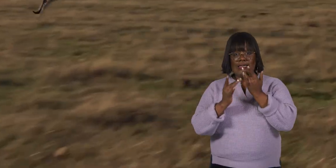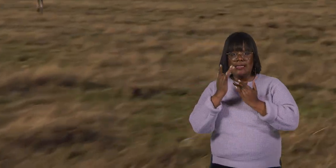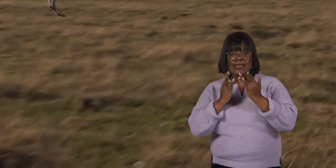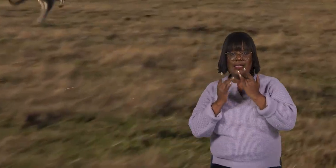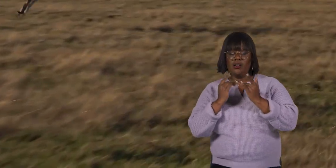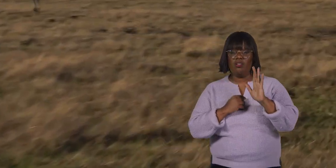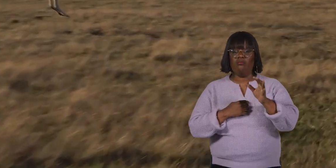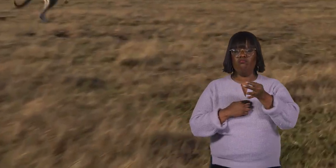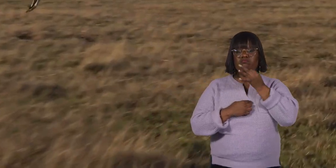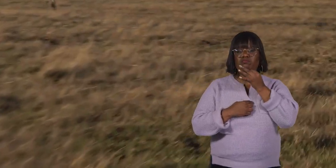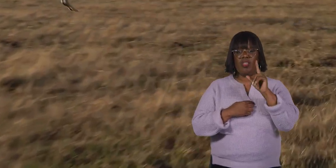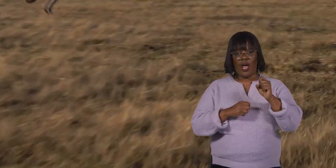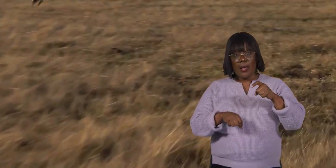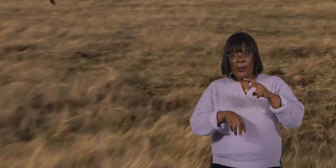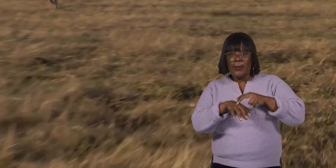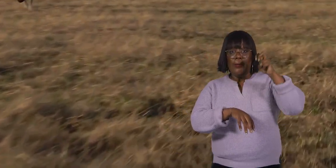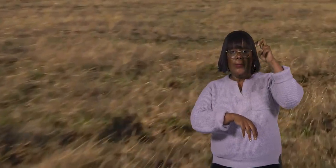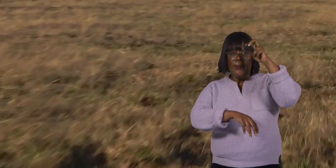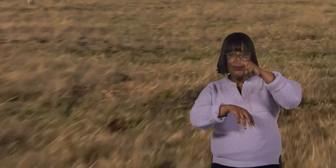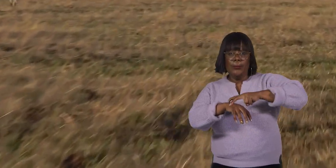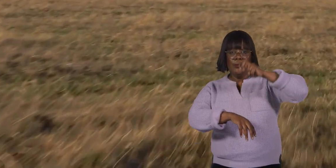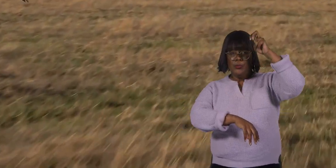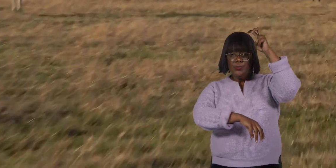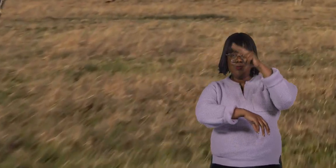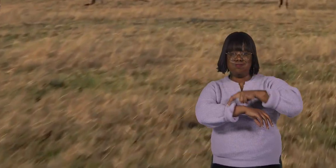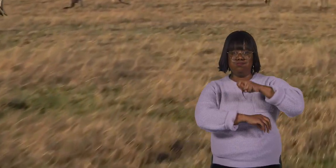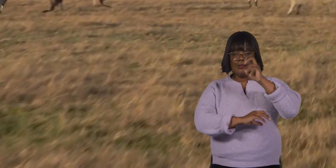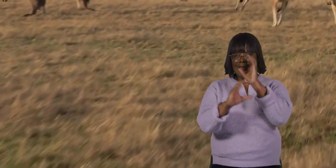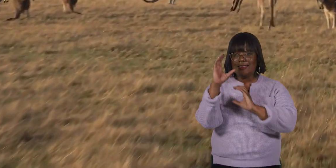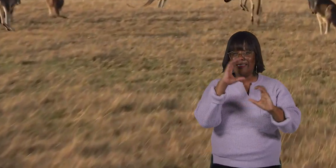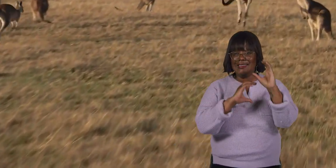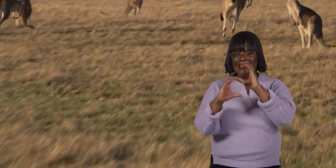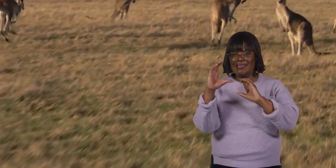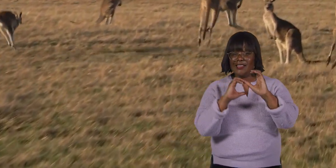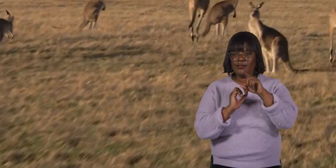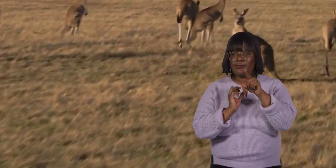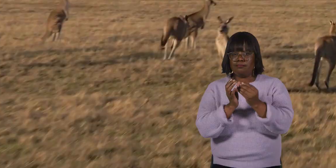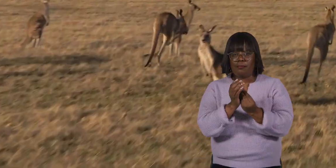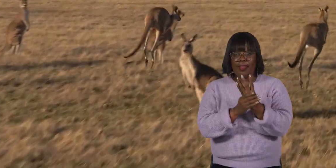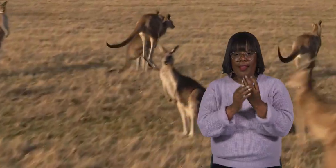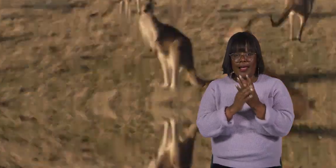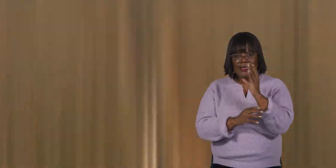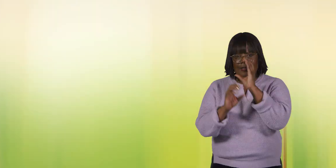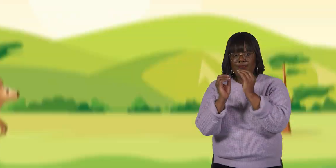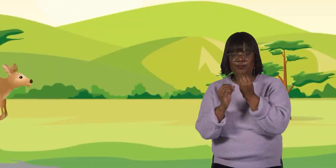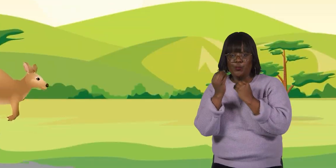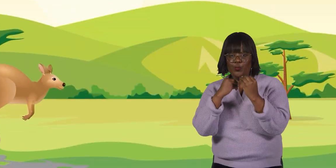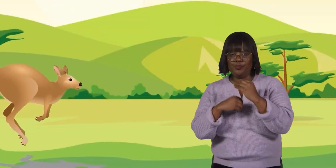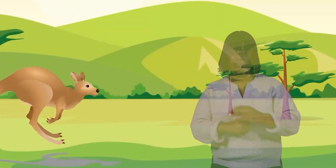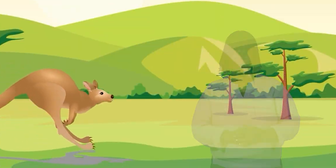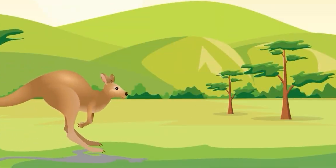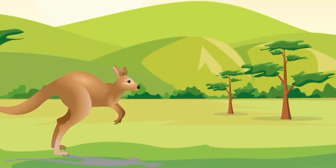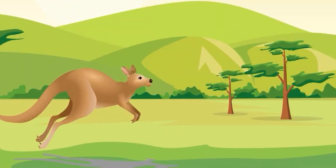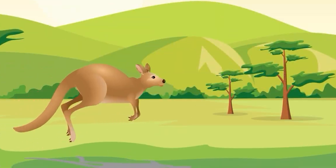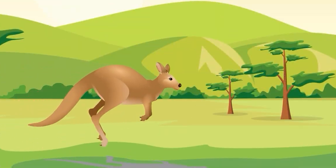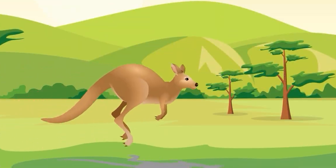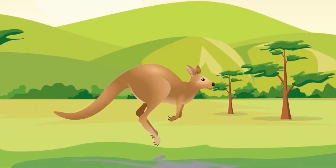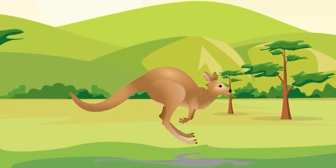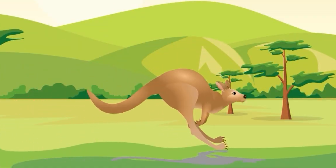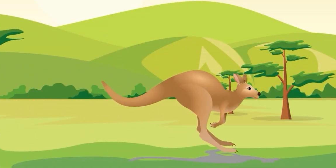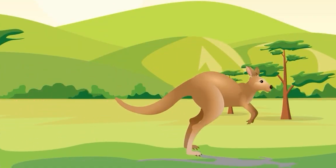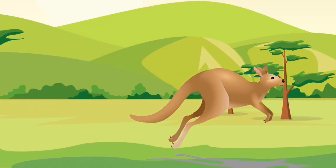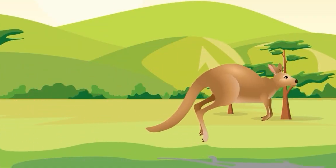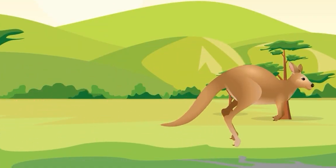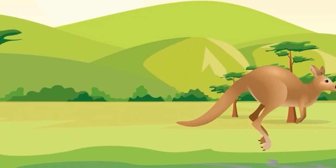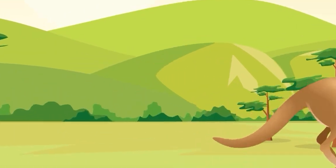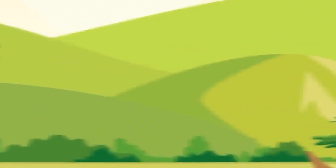Their powerful legs help them cover large areas quickly in search of the best plants to eat. Other interesting